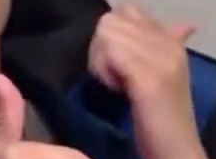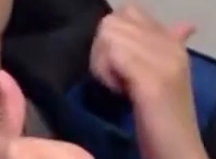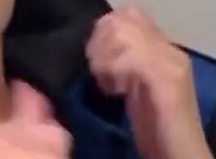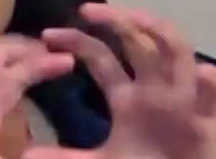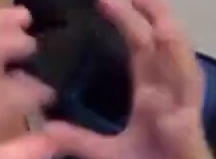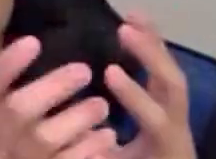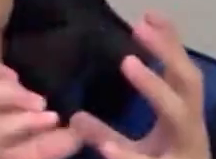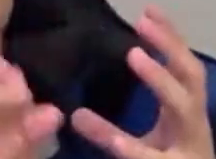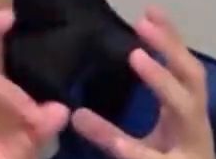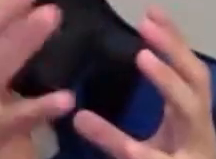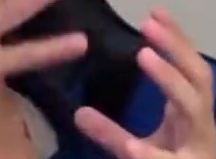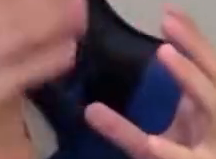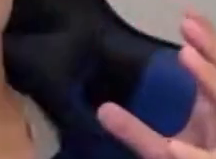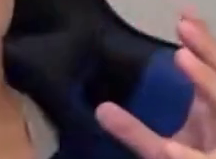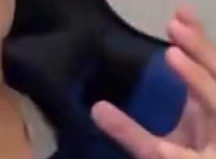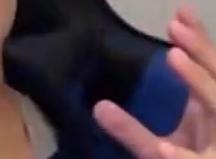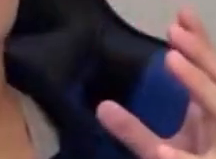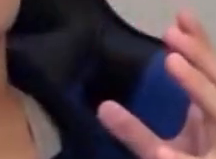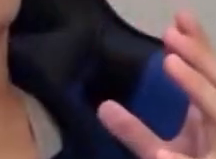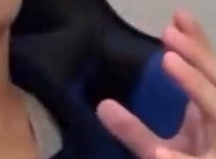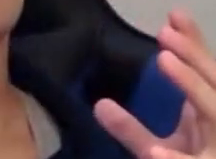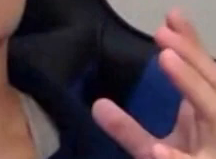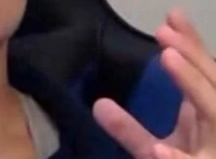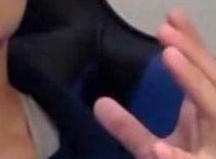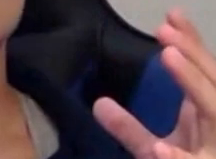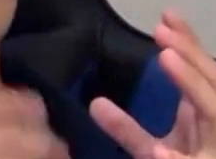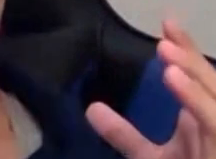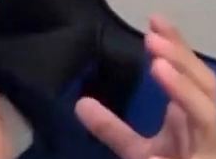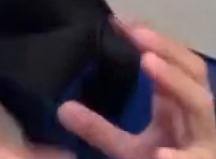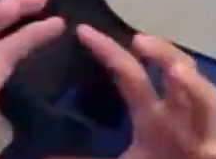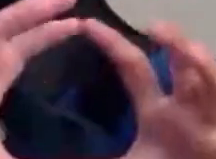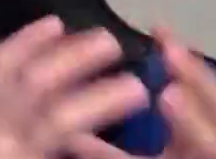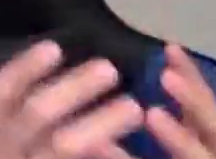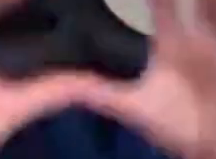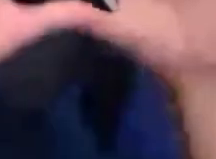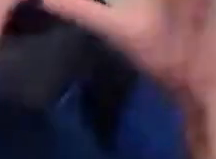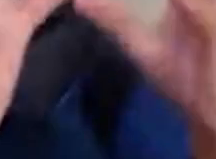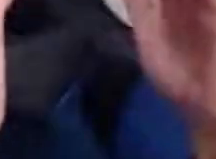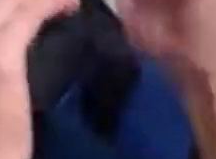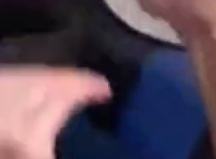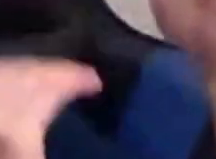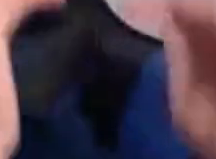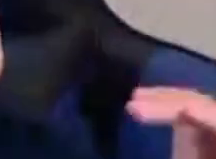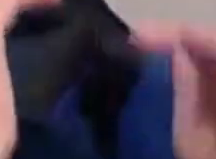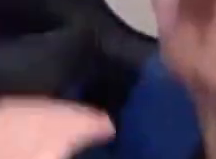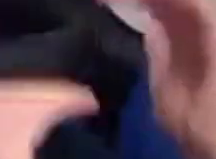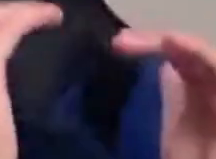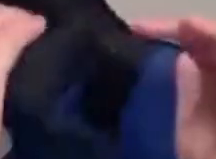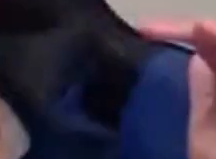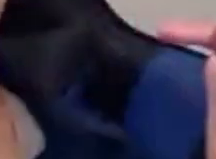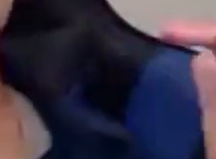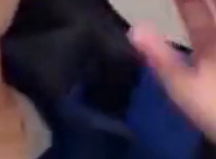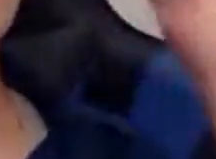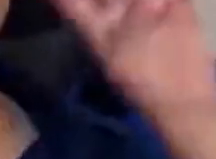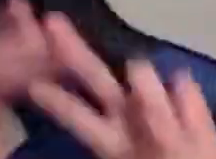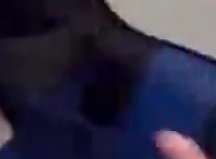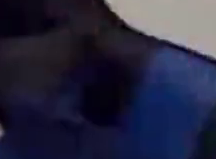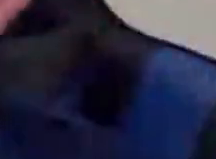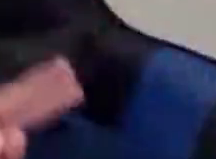borders of that are policed in ways that don't necessarily and maybe aren't as publicly